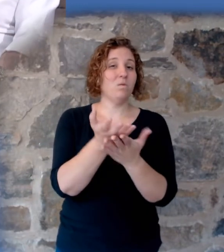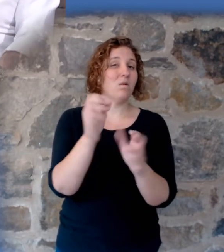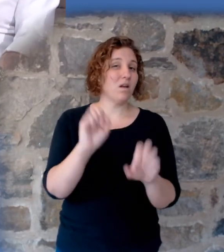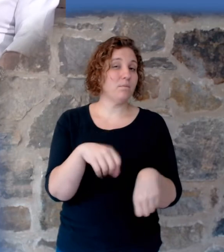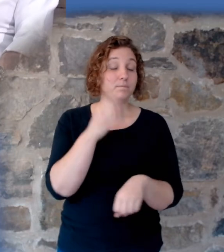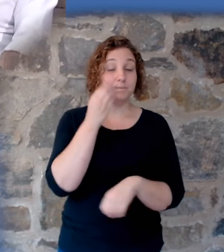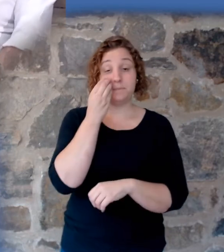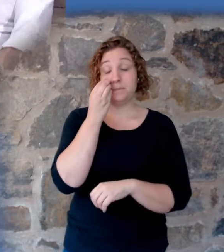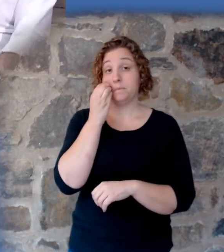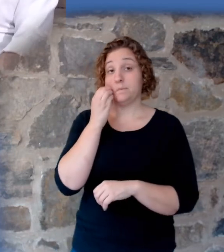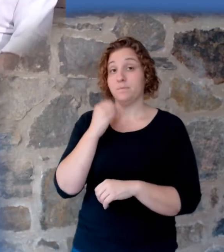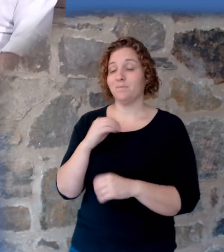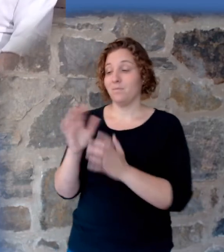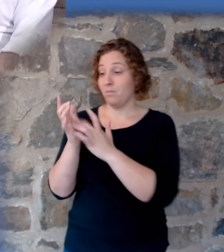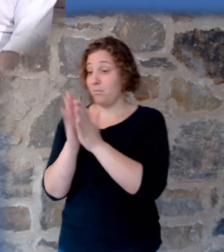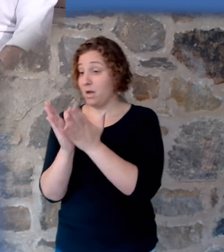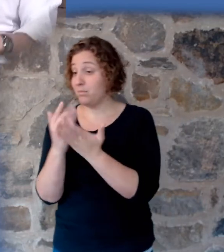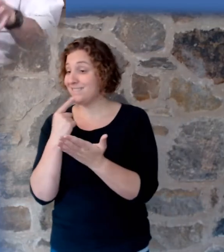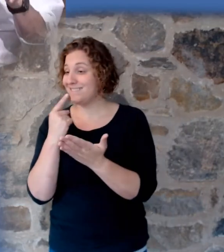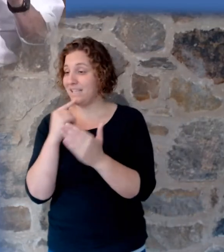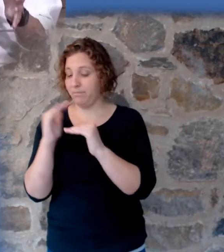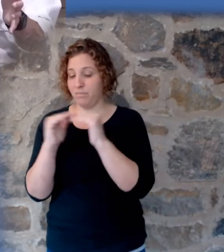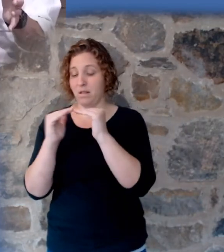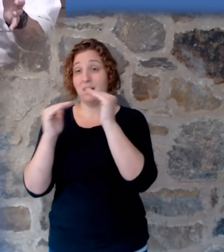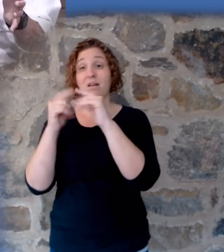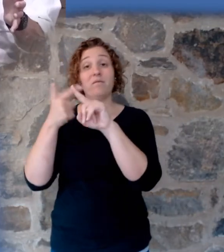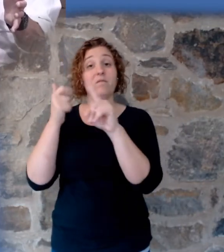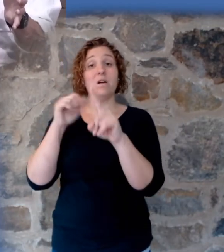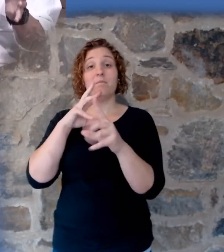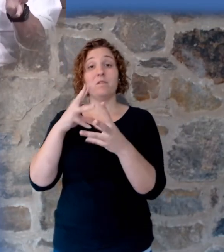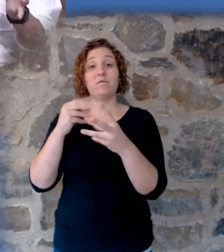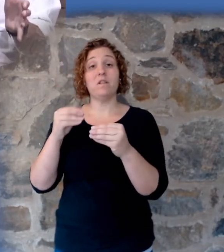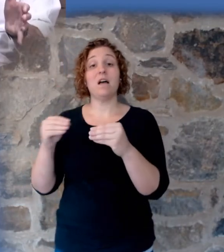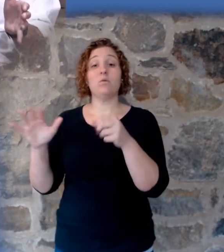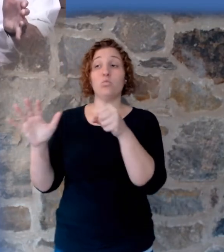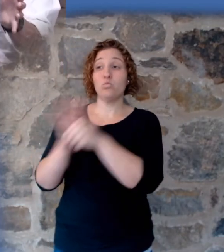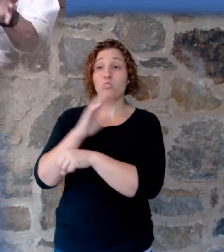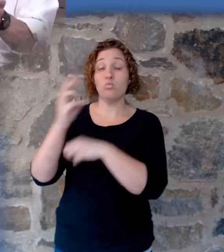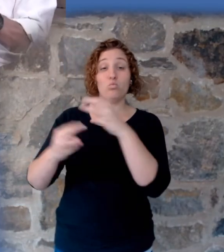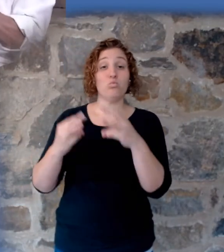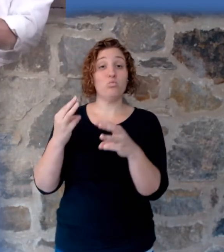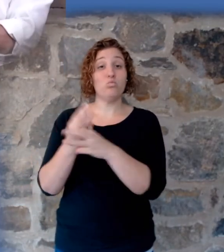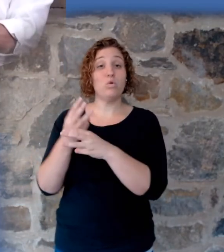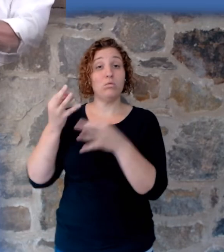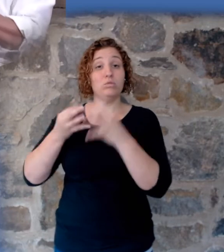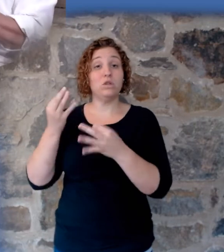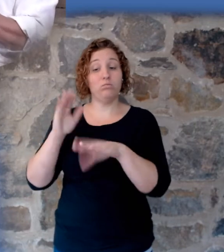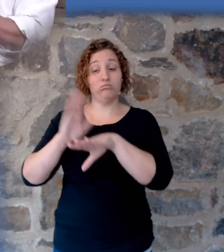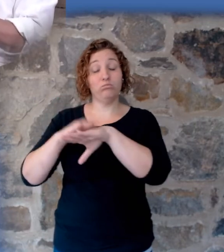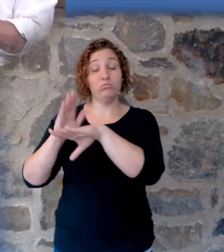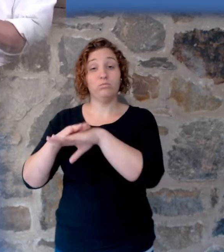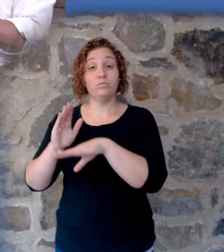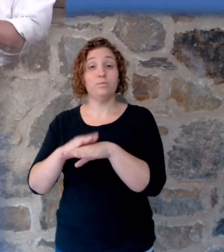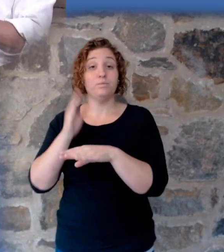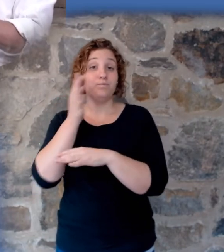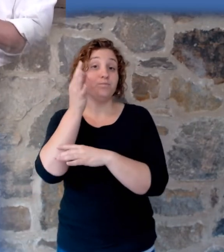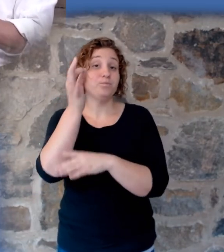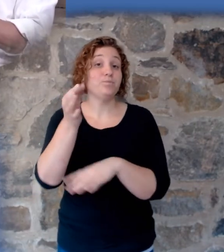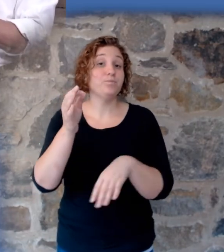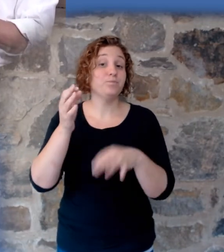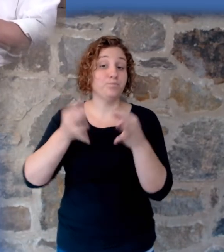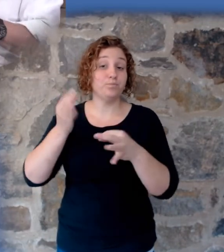The Bible says again the layers came directly from the flood, a global judgment which is a warning for a future judgment when Christ returns.